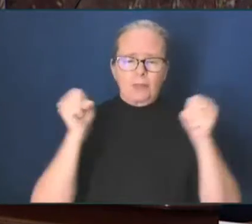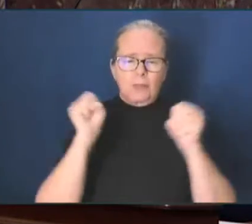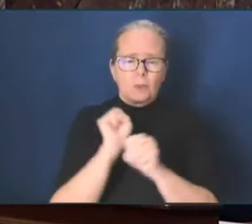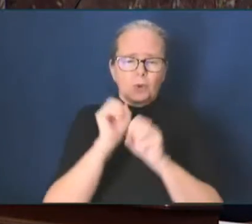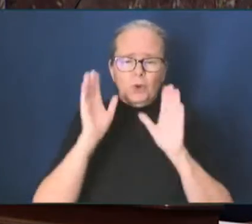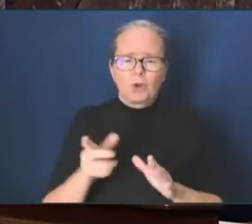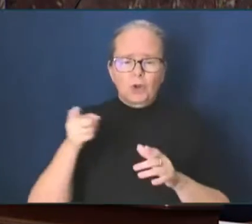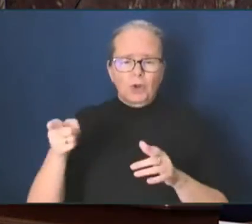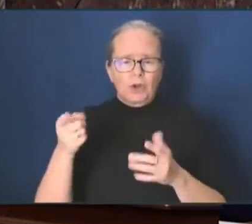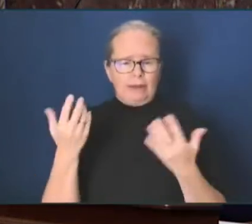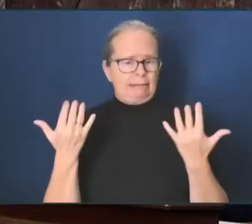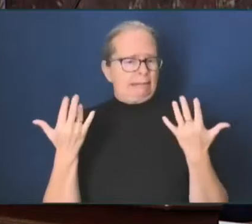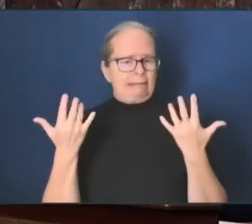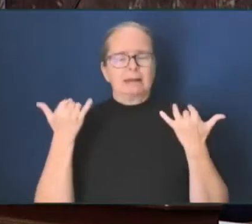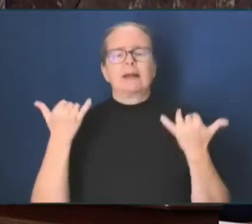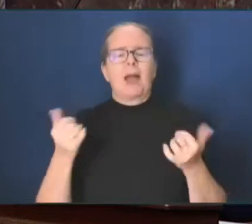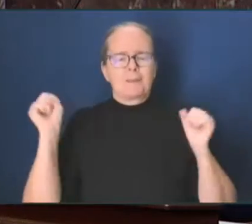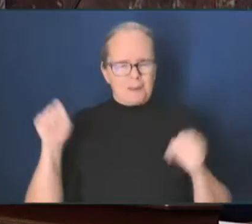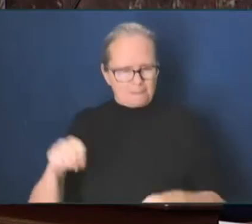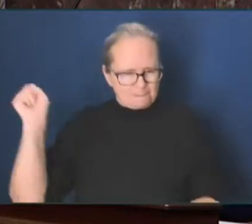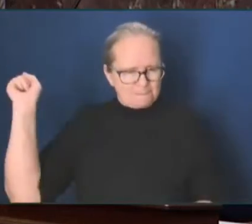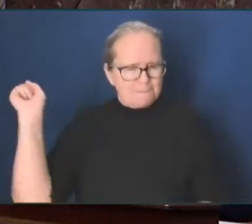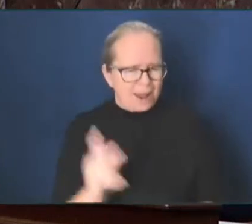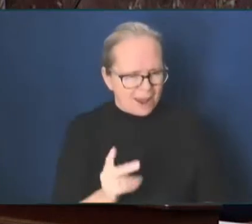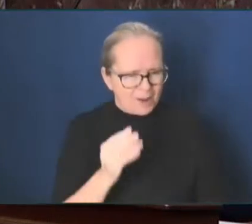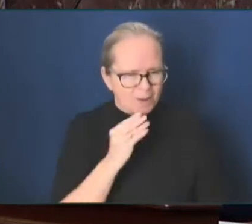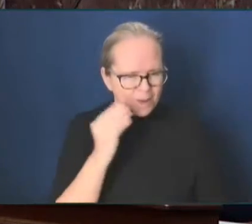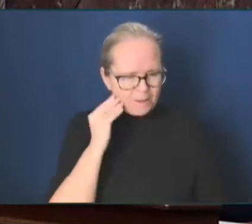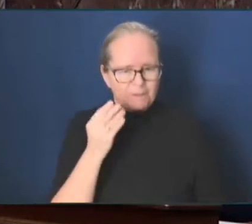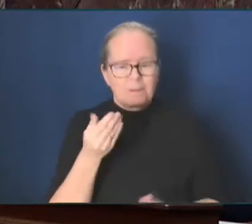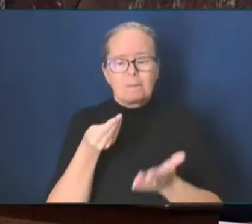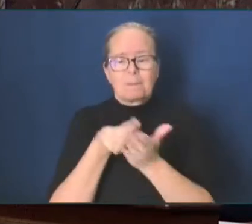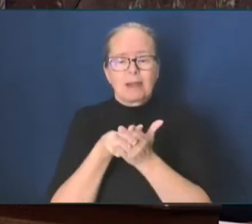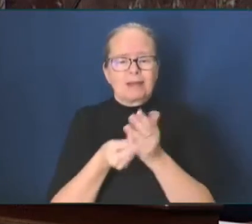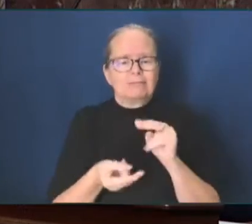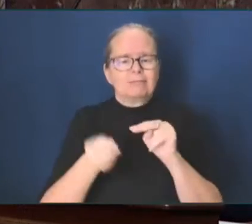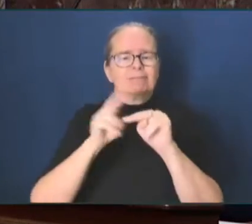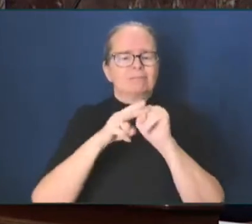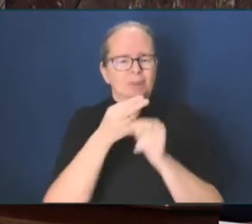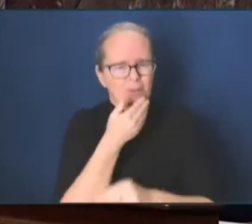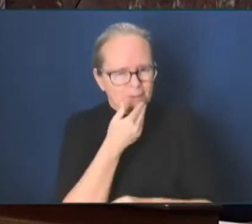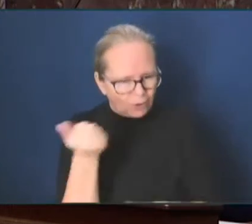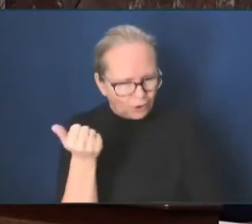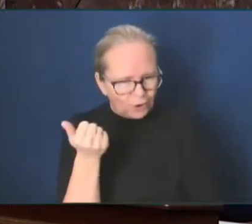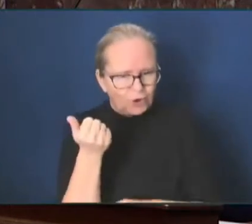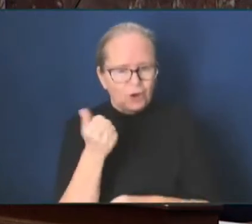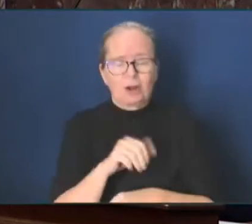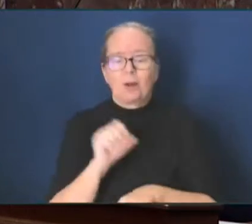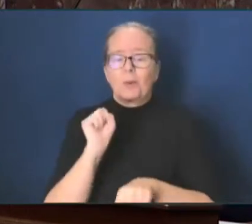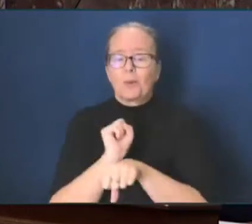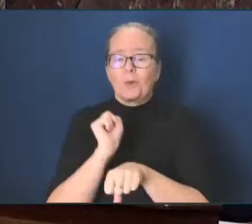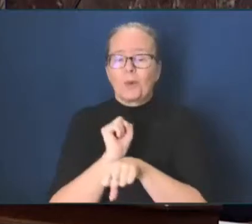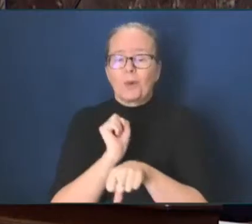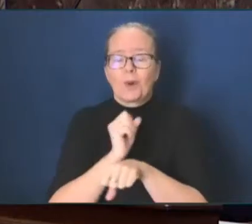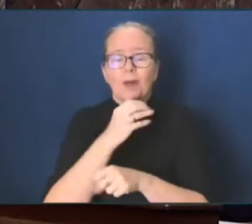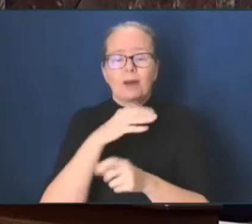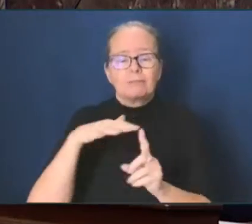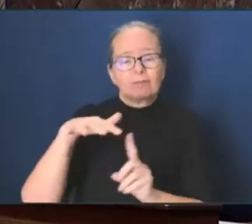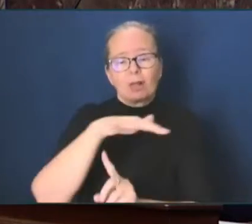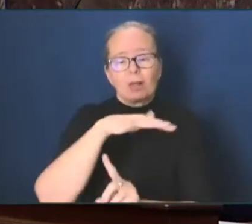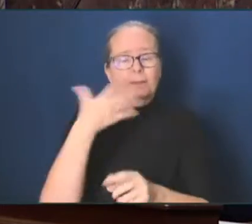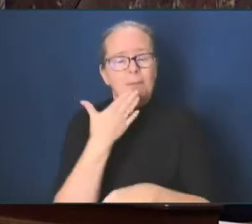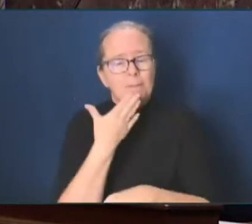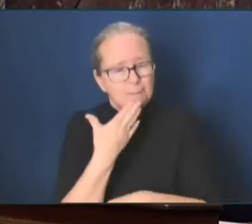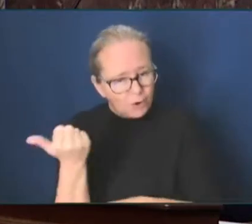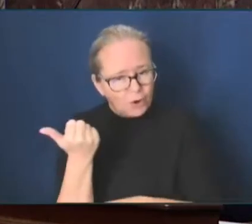security and better working conditions. They have valued. The patients in our hospitals and care homes and their families